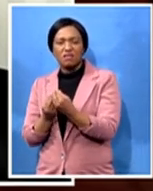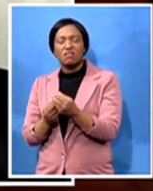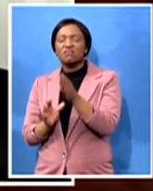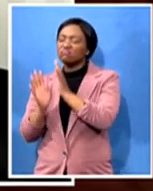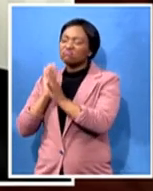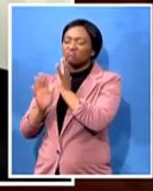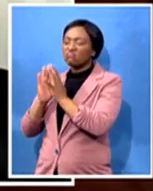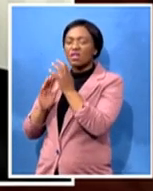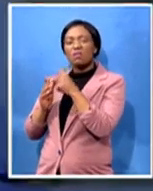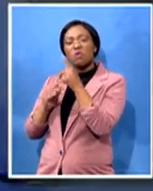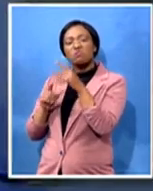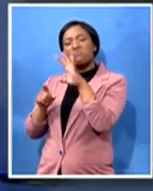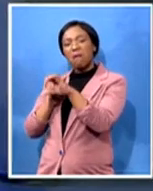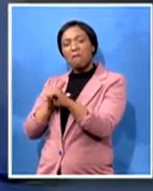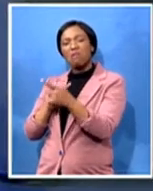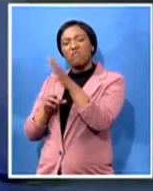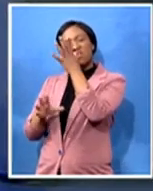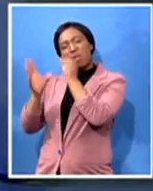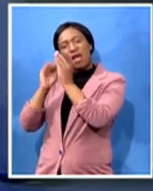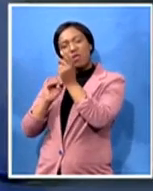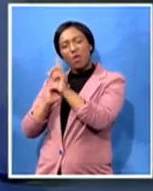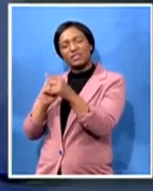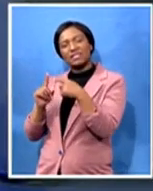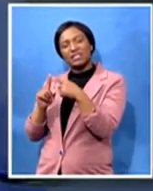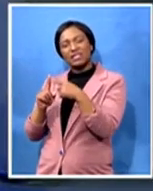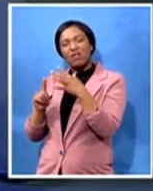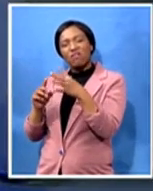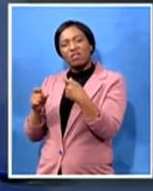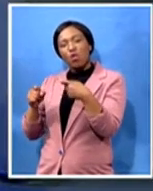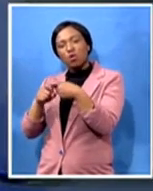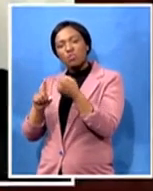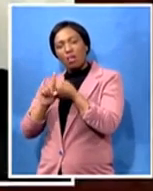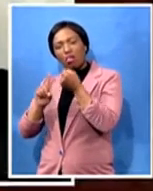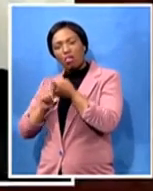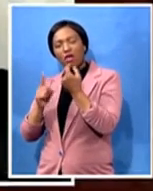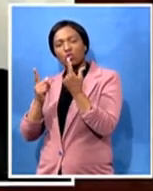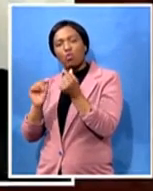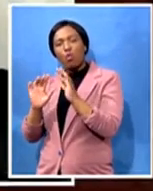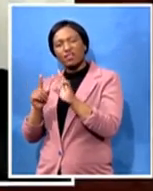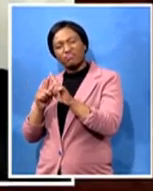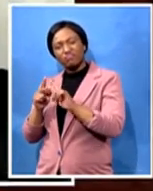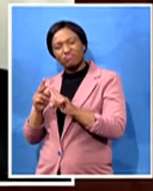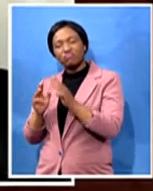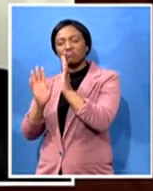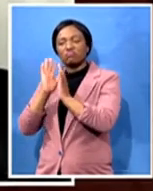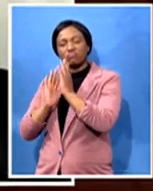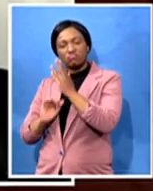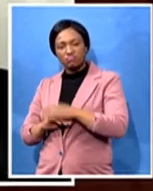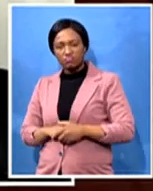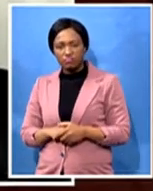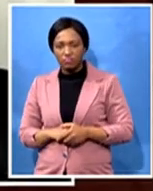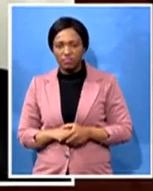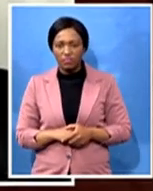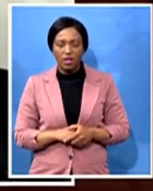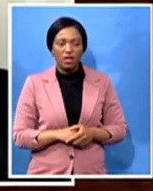learned about his contribution to the struggle okay first of all excuse me first